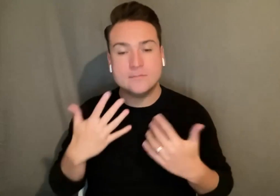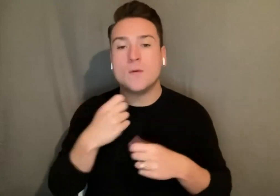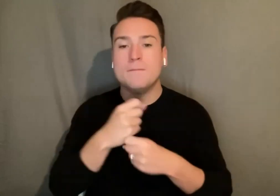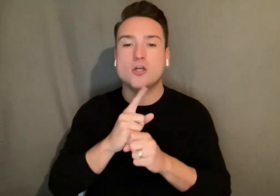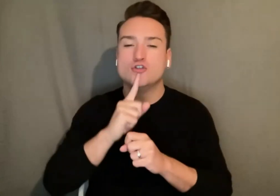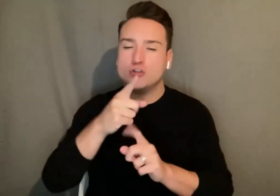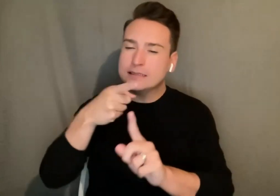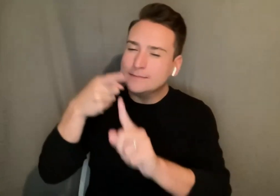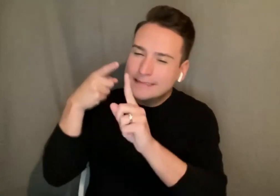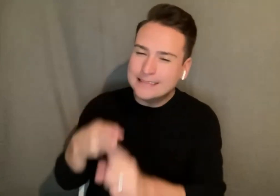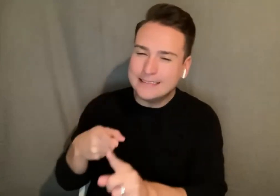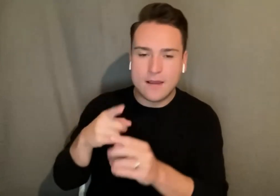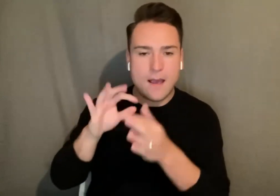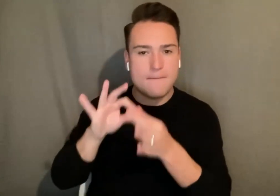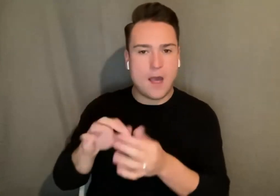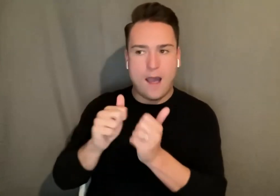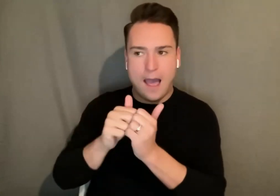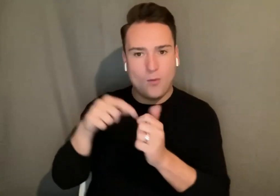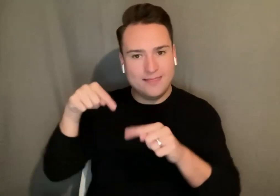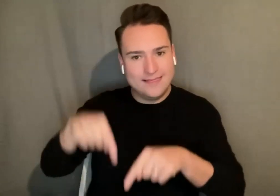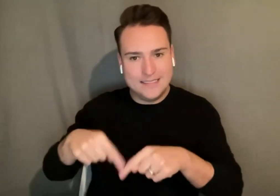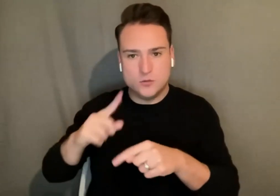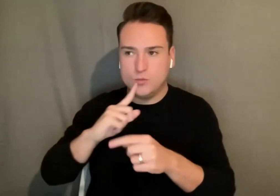specific about how this falls into